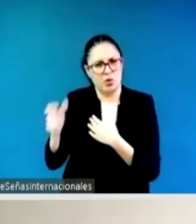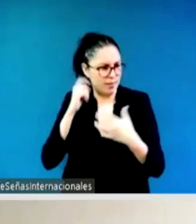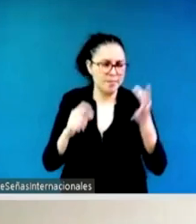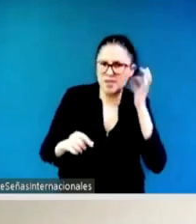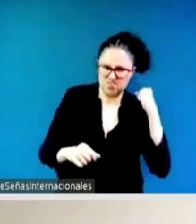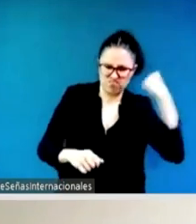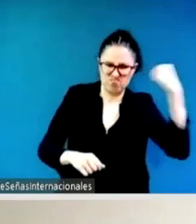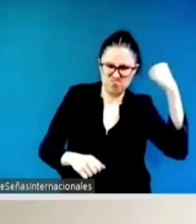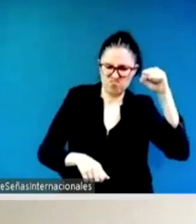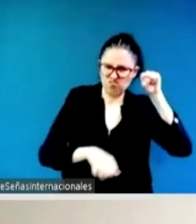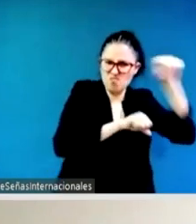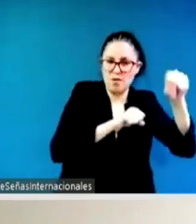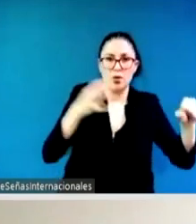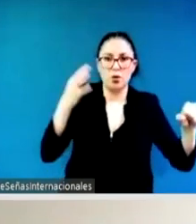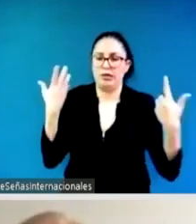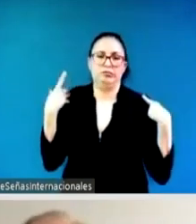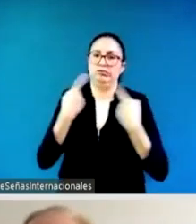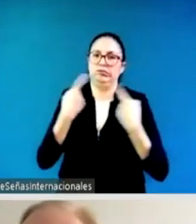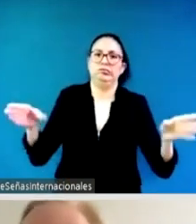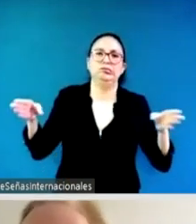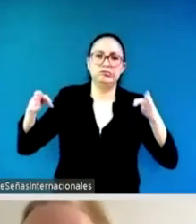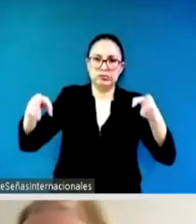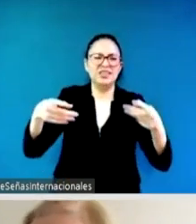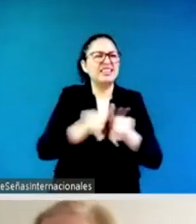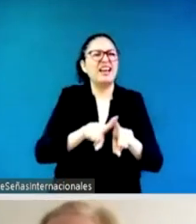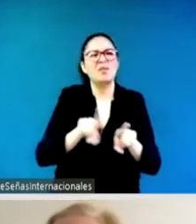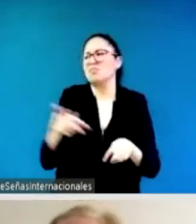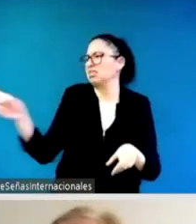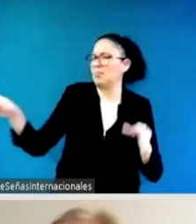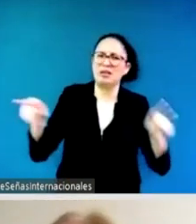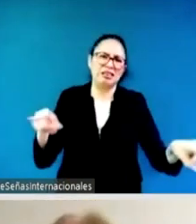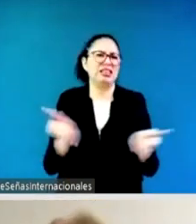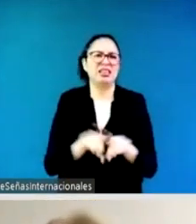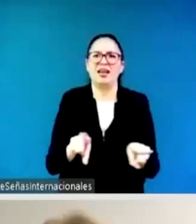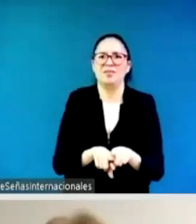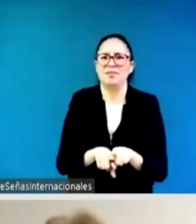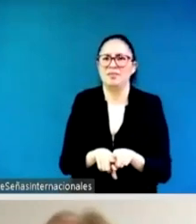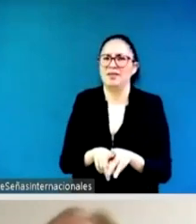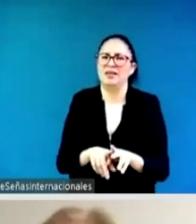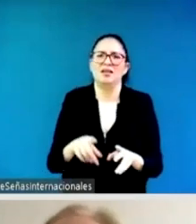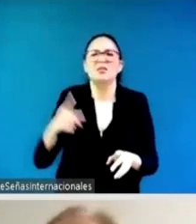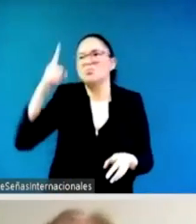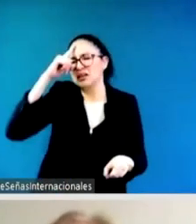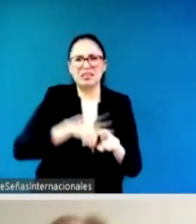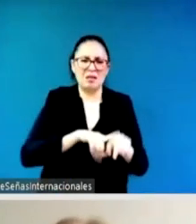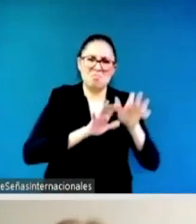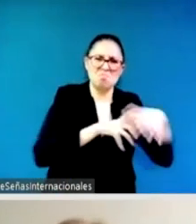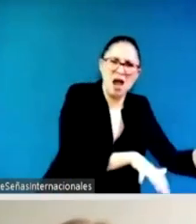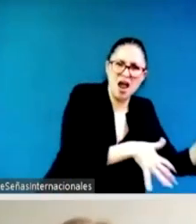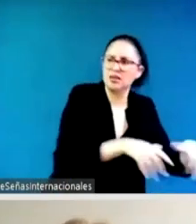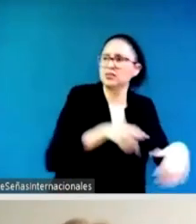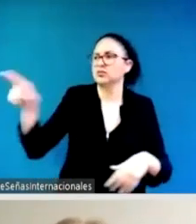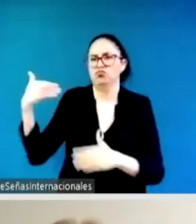therefore you're a feminist by outside well definitely that's not the case um i think what is really needed is sometimes